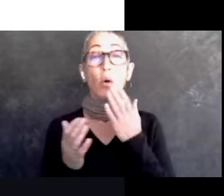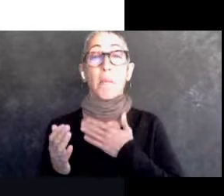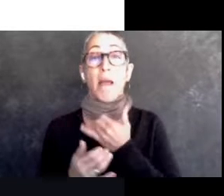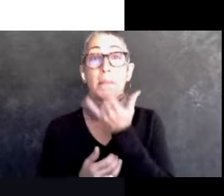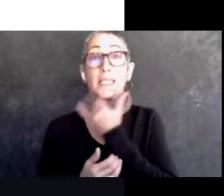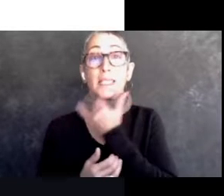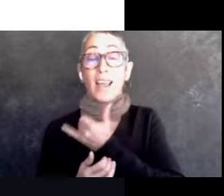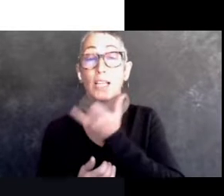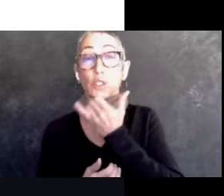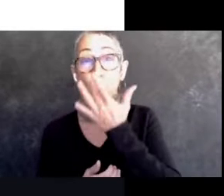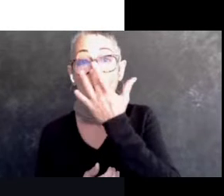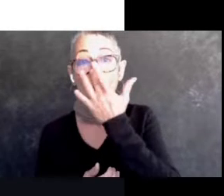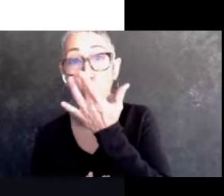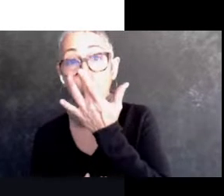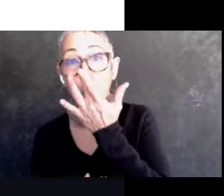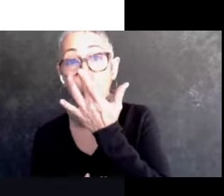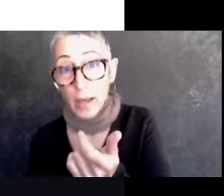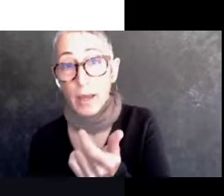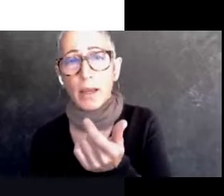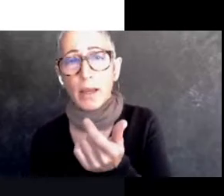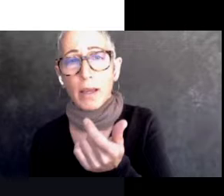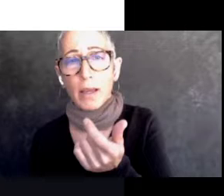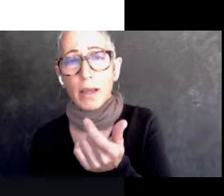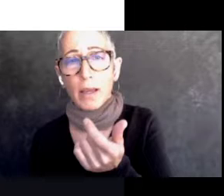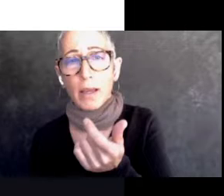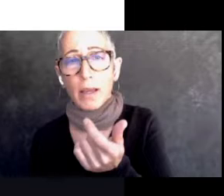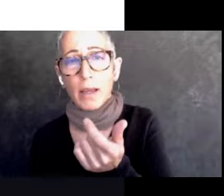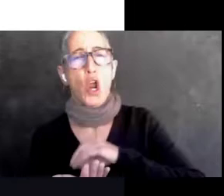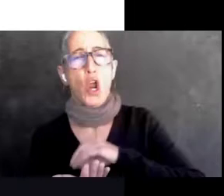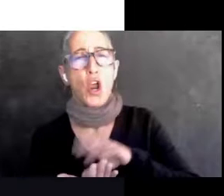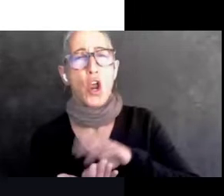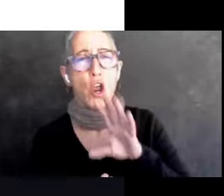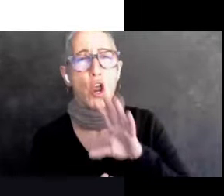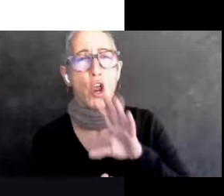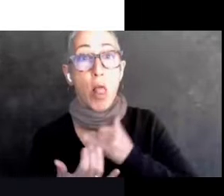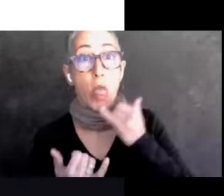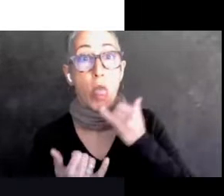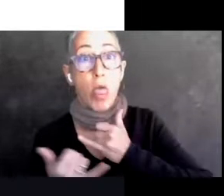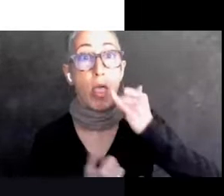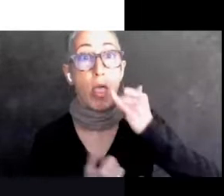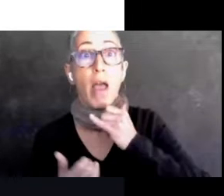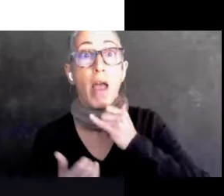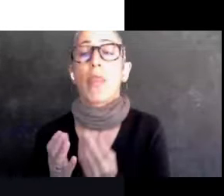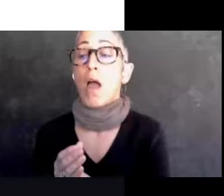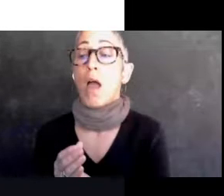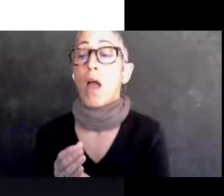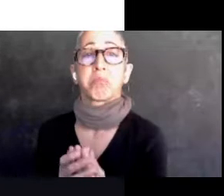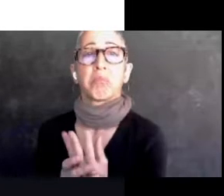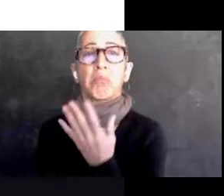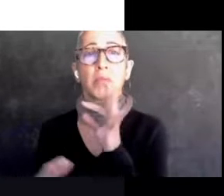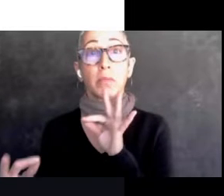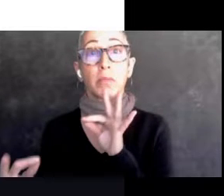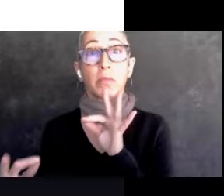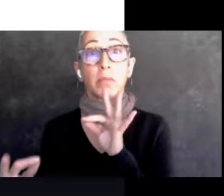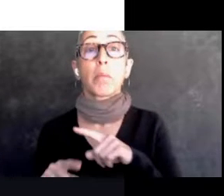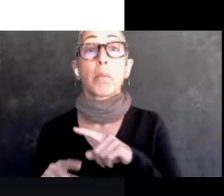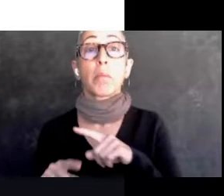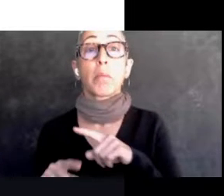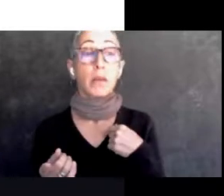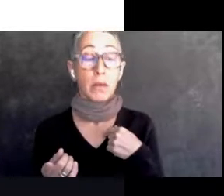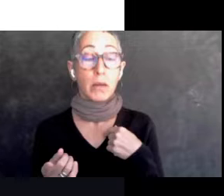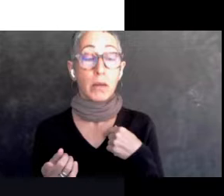a lot and gave me a good foundation to, to begin the We Sow, We Grow project. Unofficially, um,